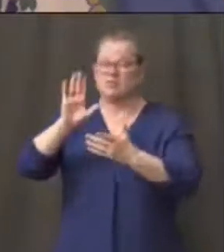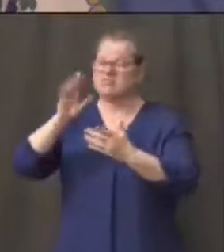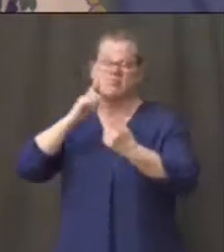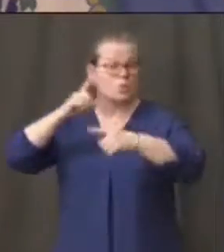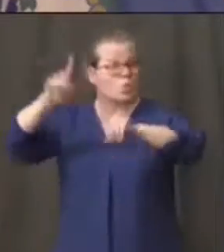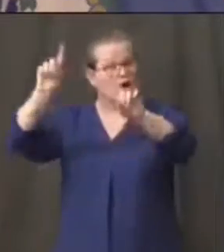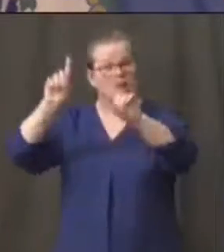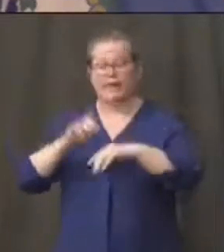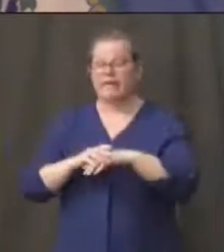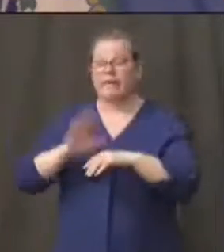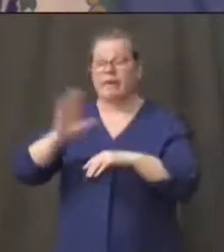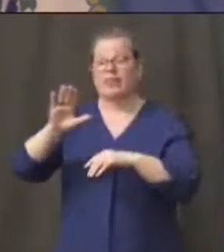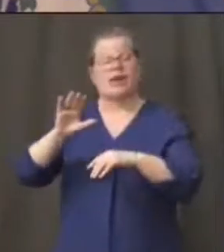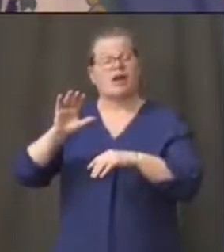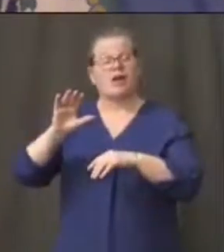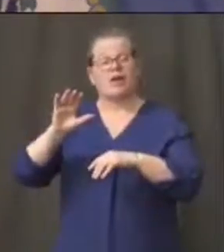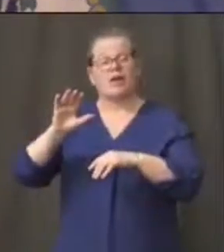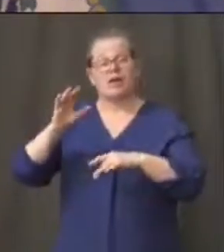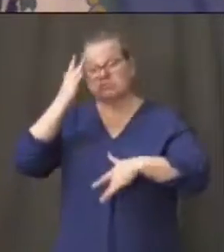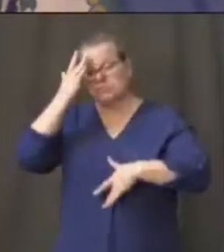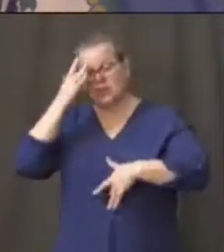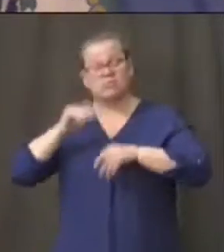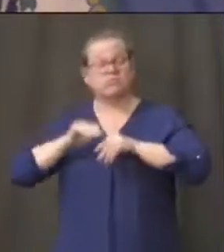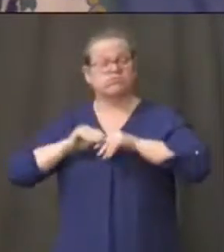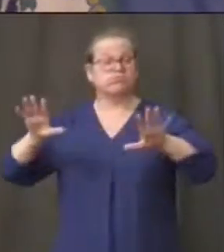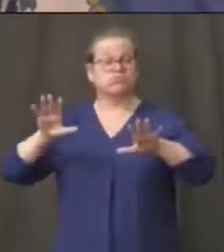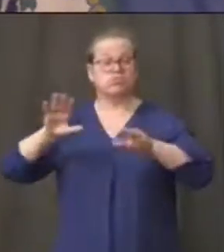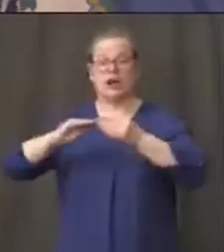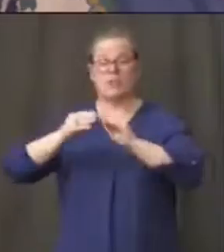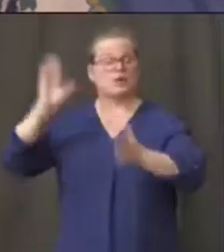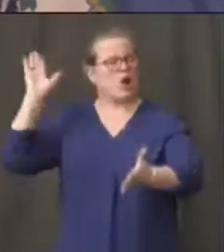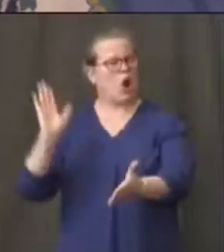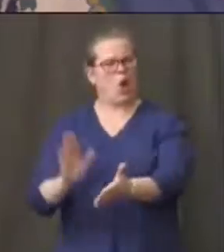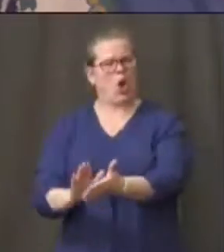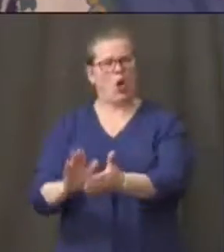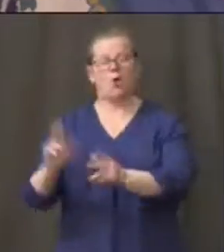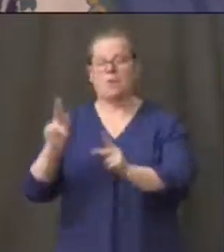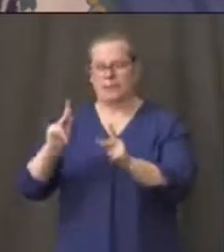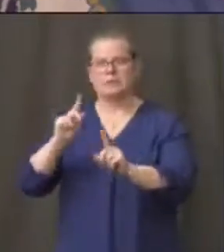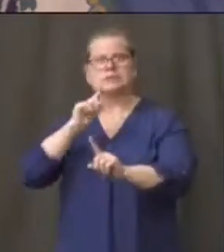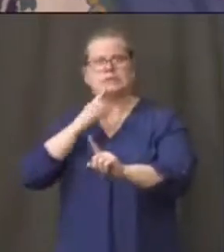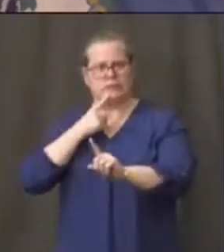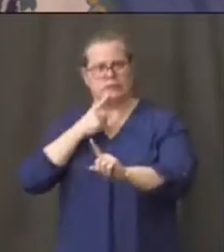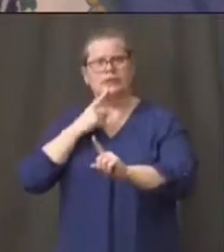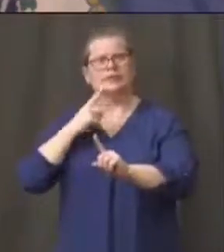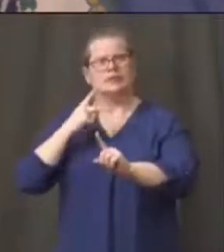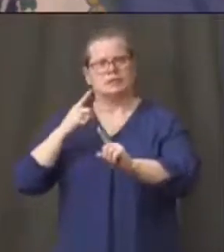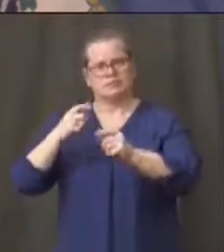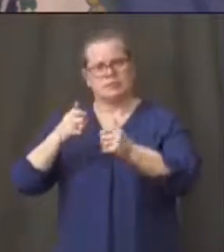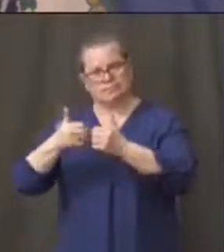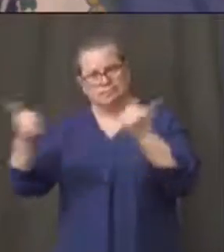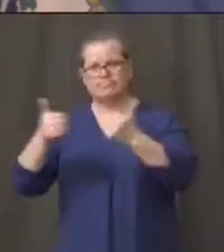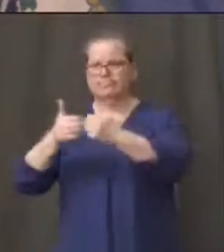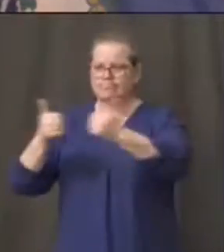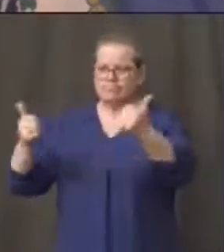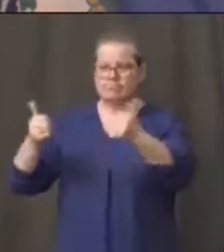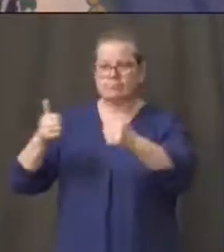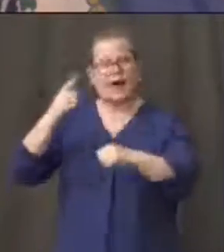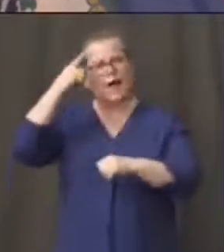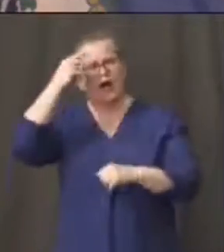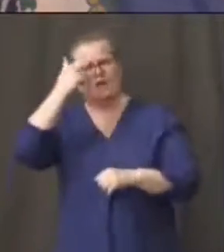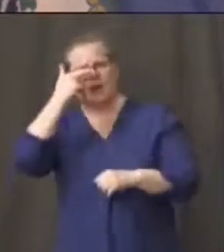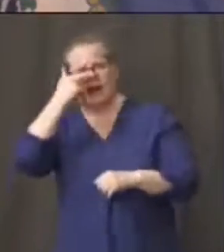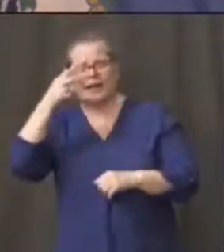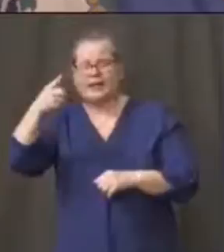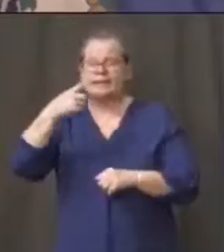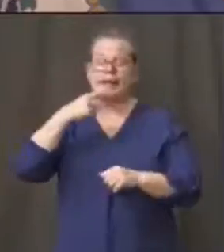social distancing very seriously there but i thought it was amusing he said um believe it or not with everybody at home and families at home